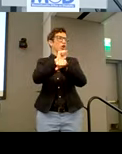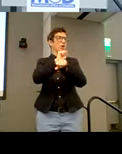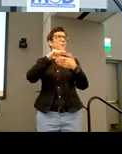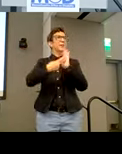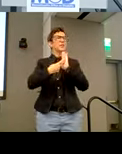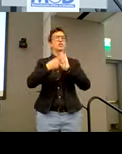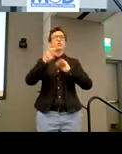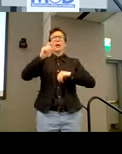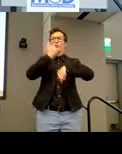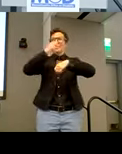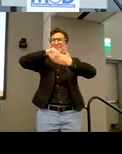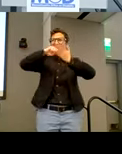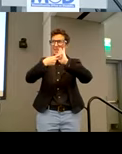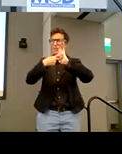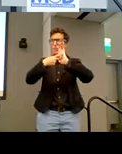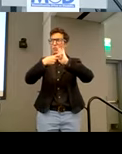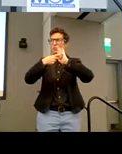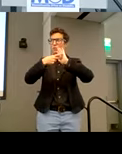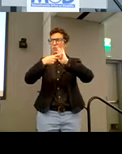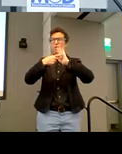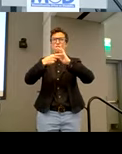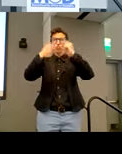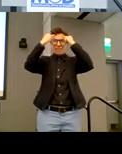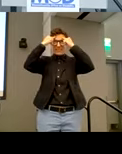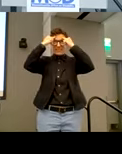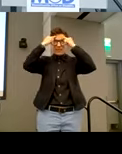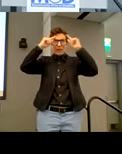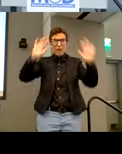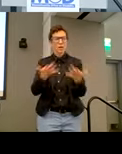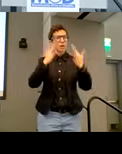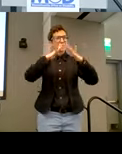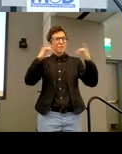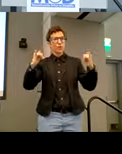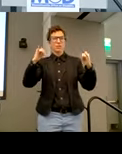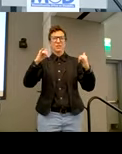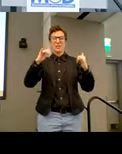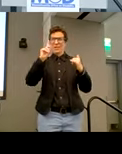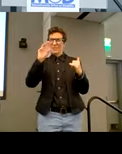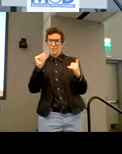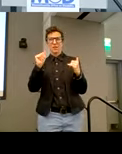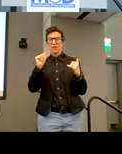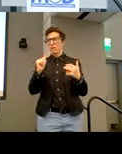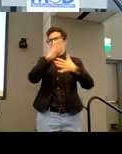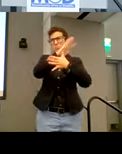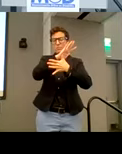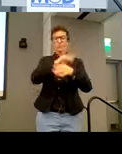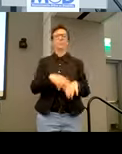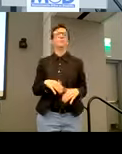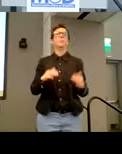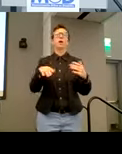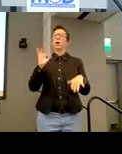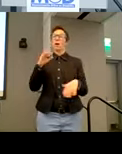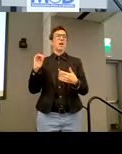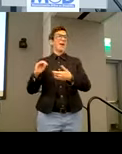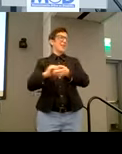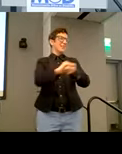a little bit of intention to bring the issue of diversity and accessibility married into one. Um, collaboration. So